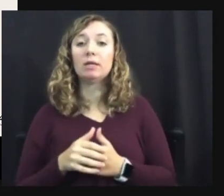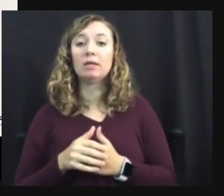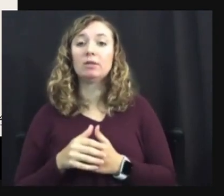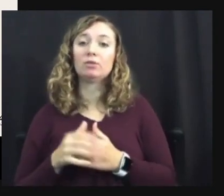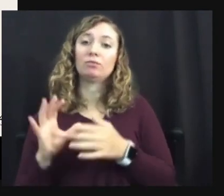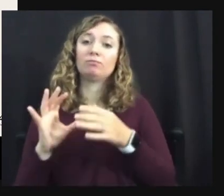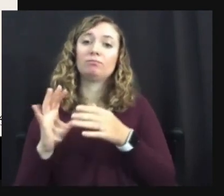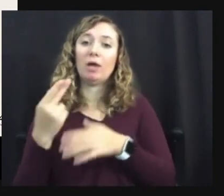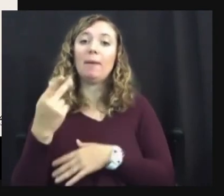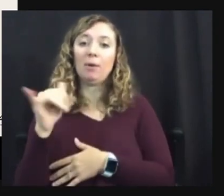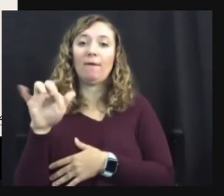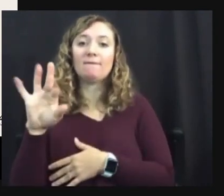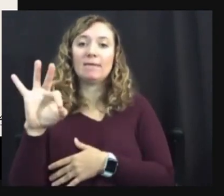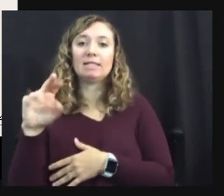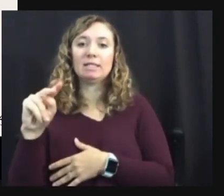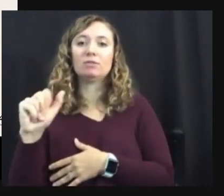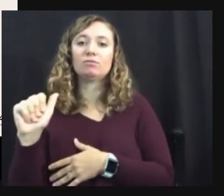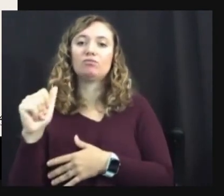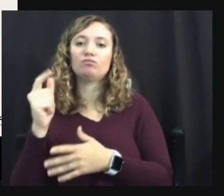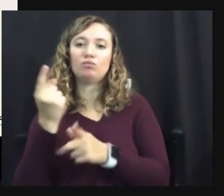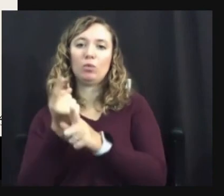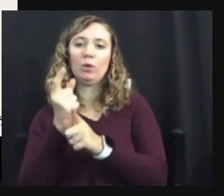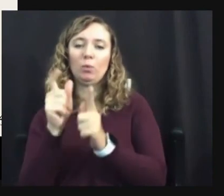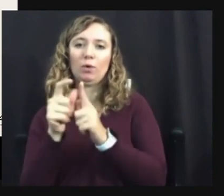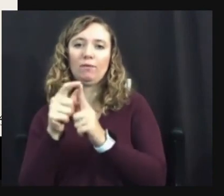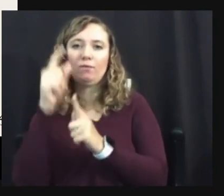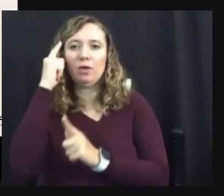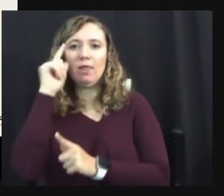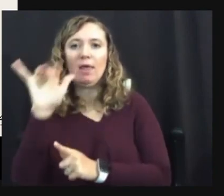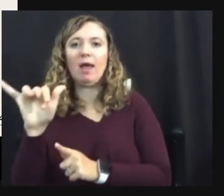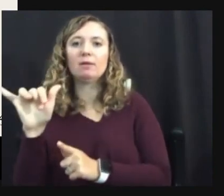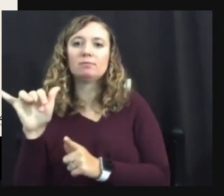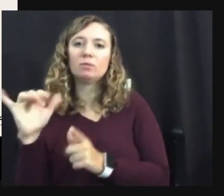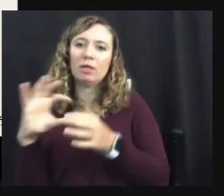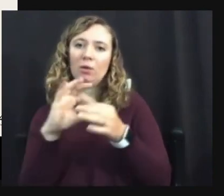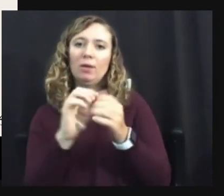Any other questions? I'm there's a billion.